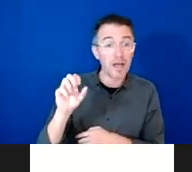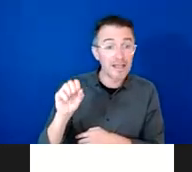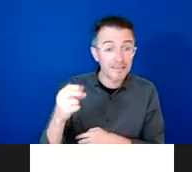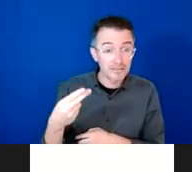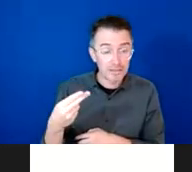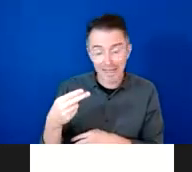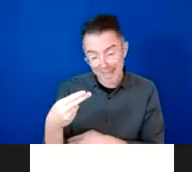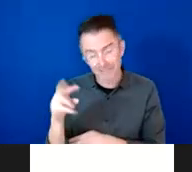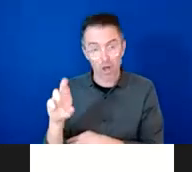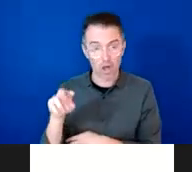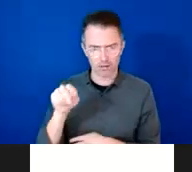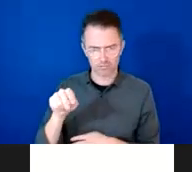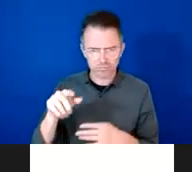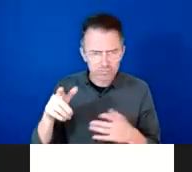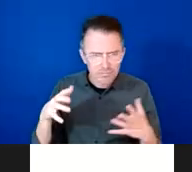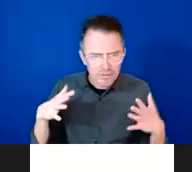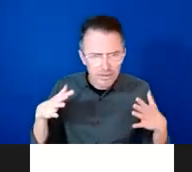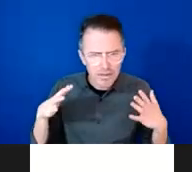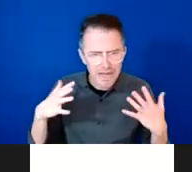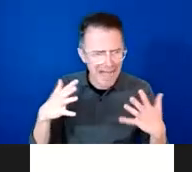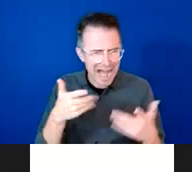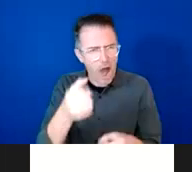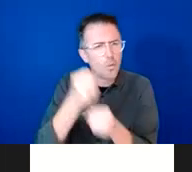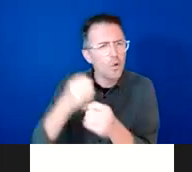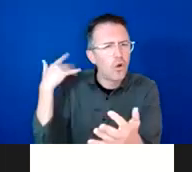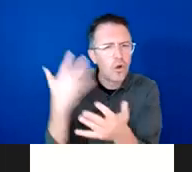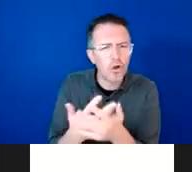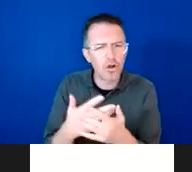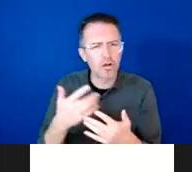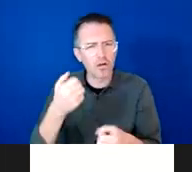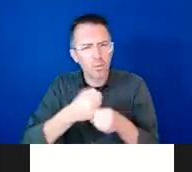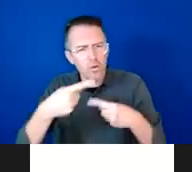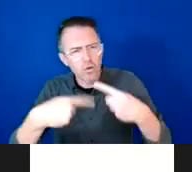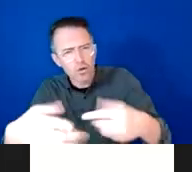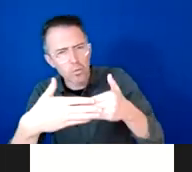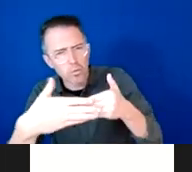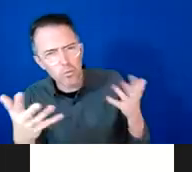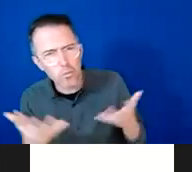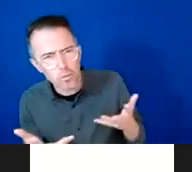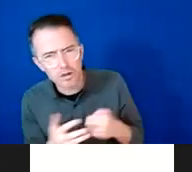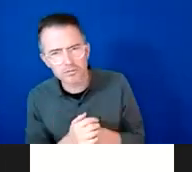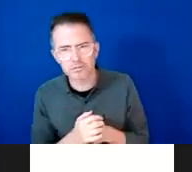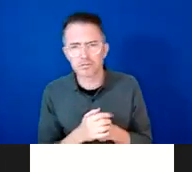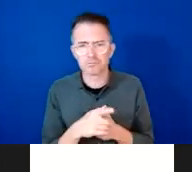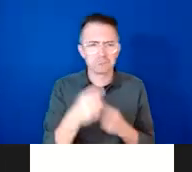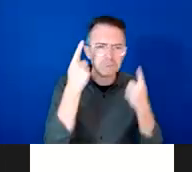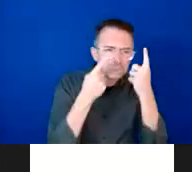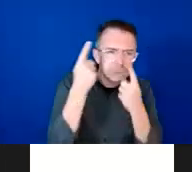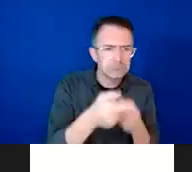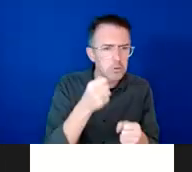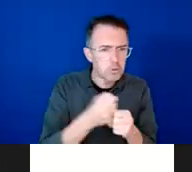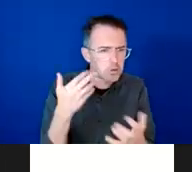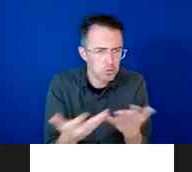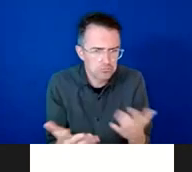so really what efforts are underway to sustainably not only reach a 50-50 sort of